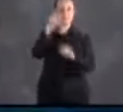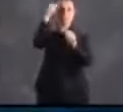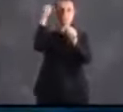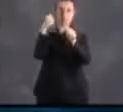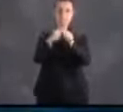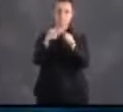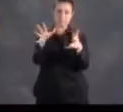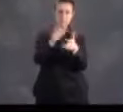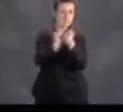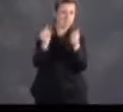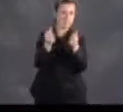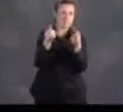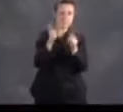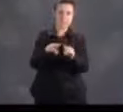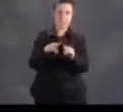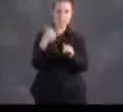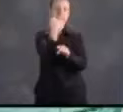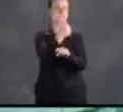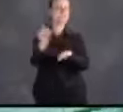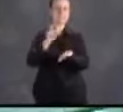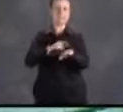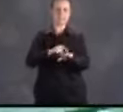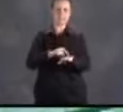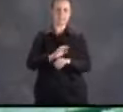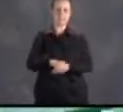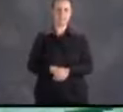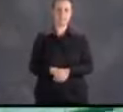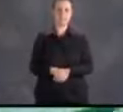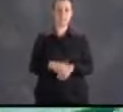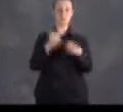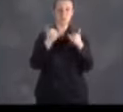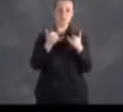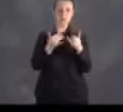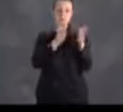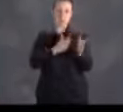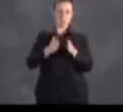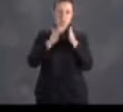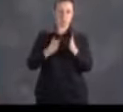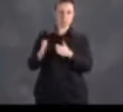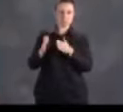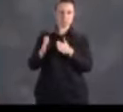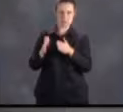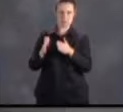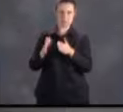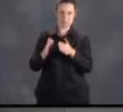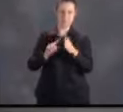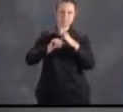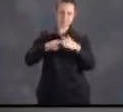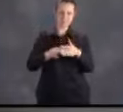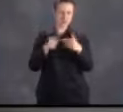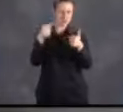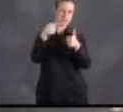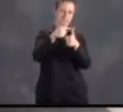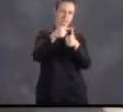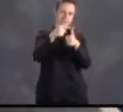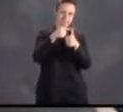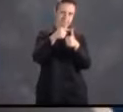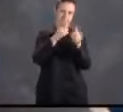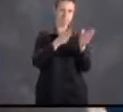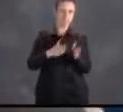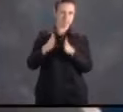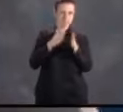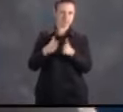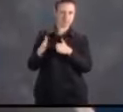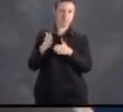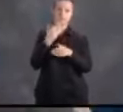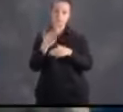But remember, disaster can strike at any moment. So you should take these three steps right now, beginning with making